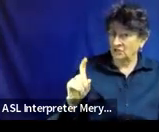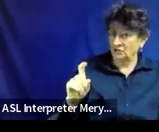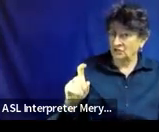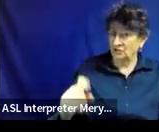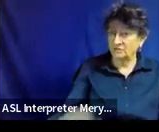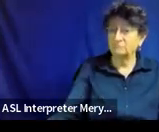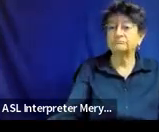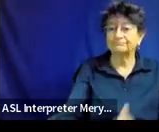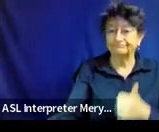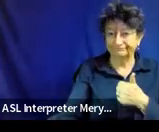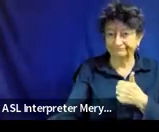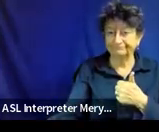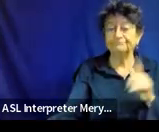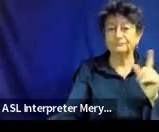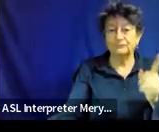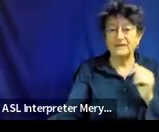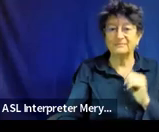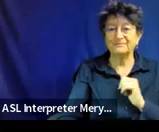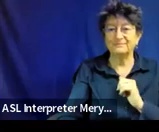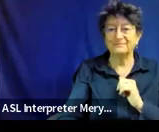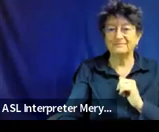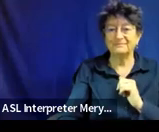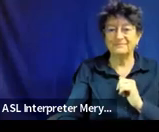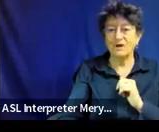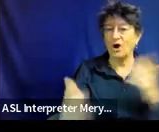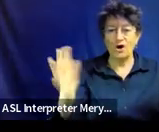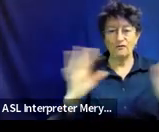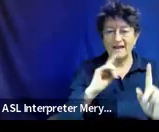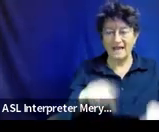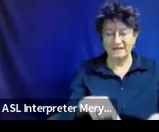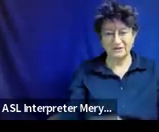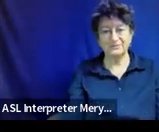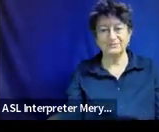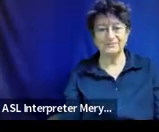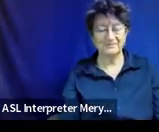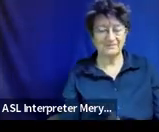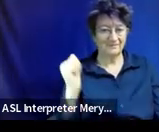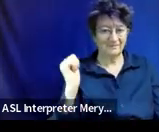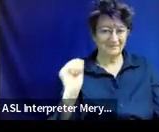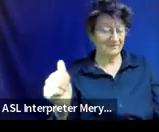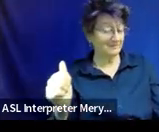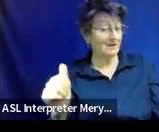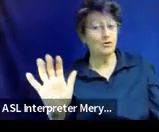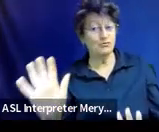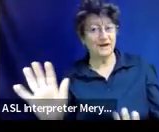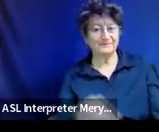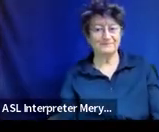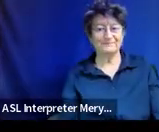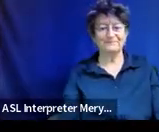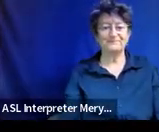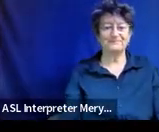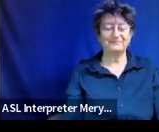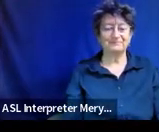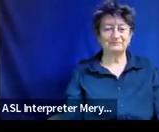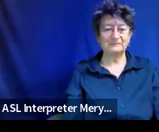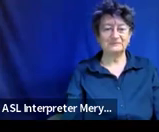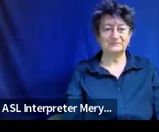That's right, Carly. Okay. All right, excellent. So.